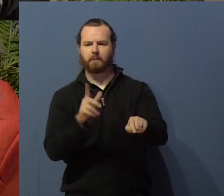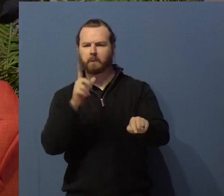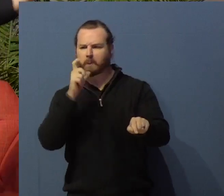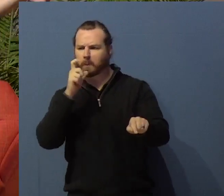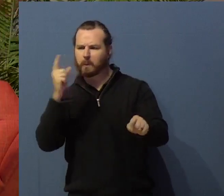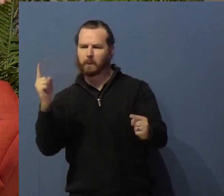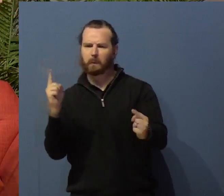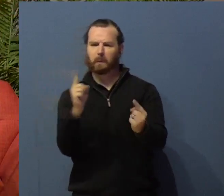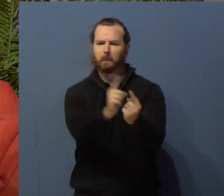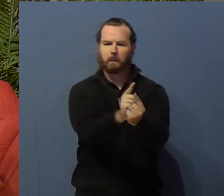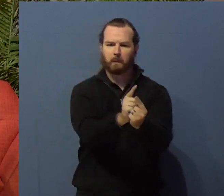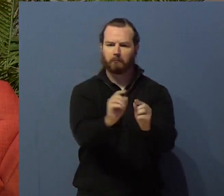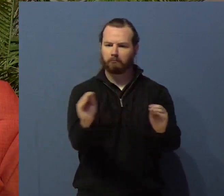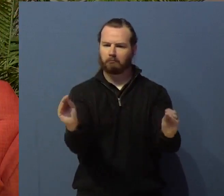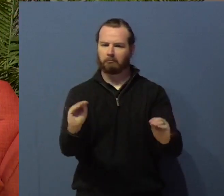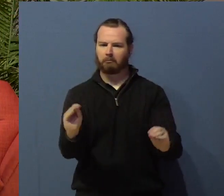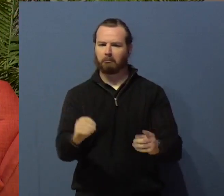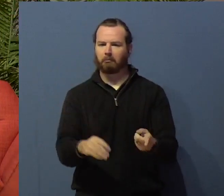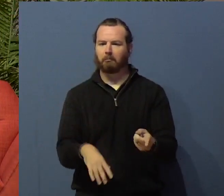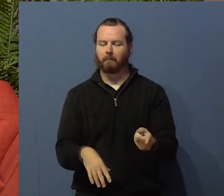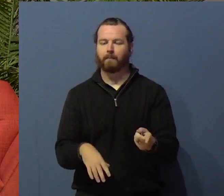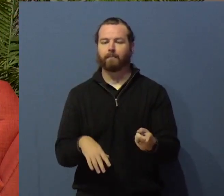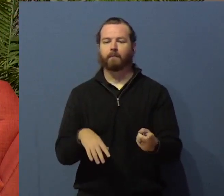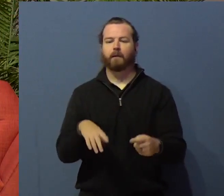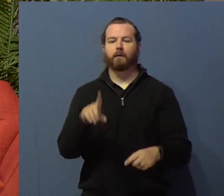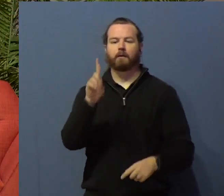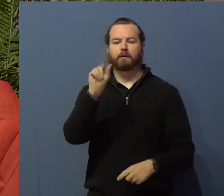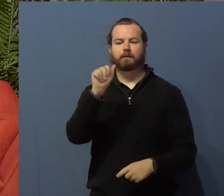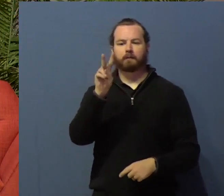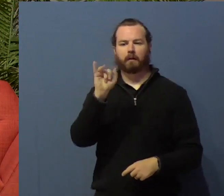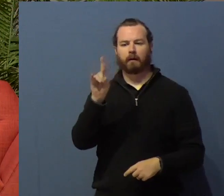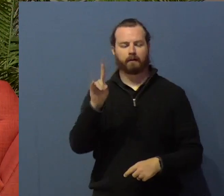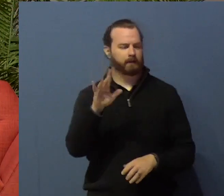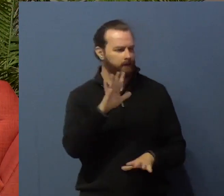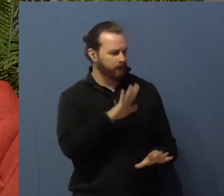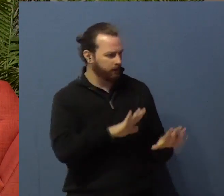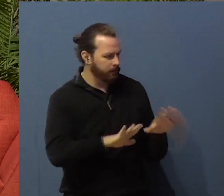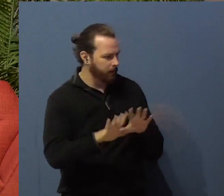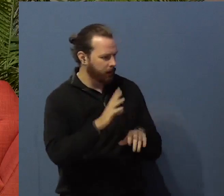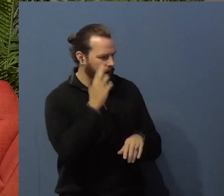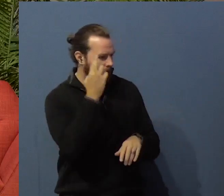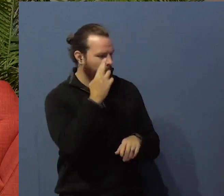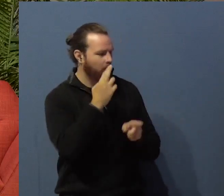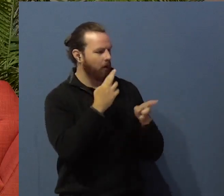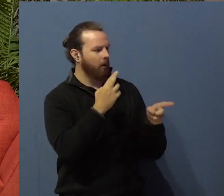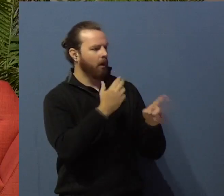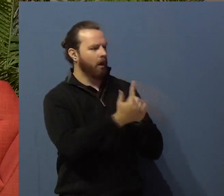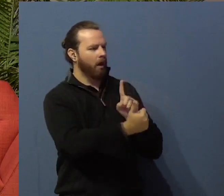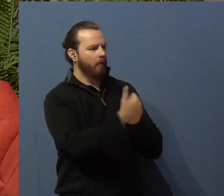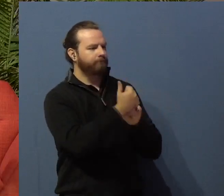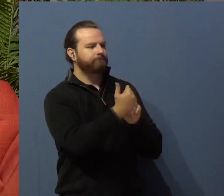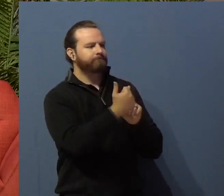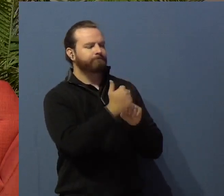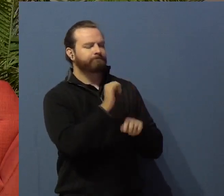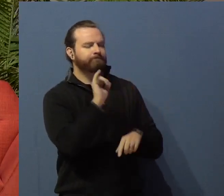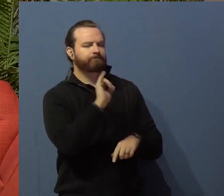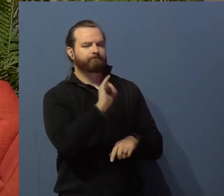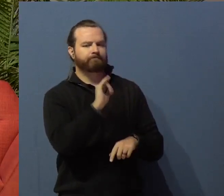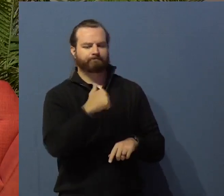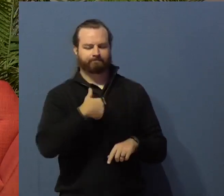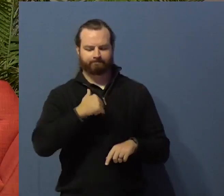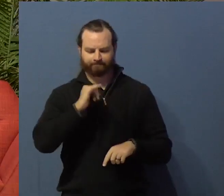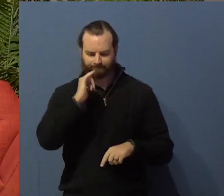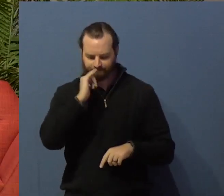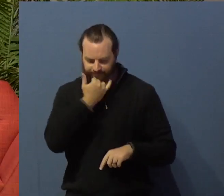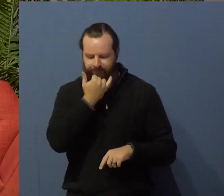says what he's going to do. And he realizes, and David realizes he messed it up. So he says,